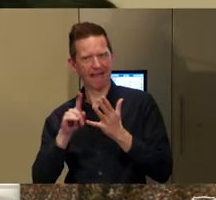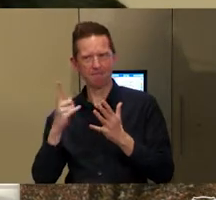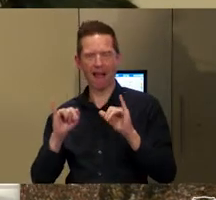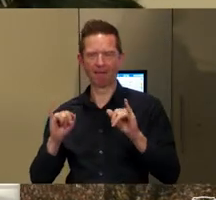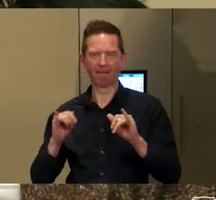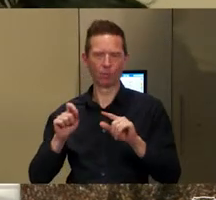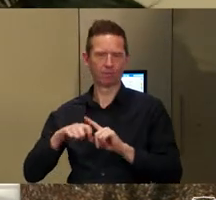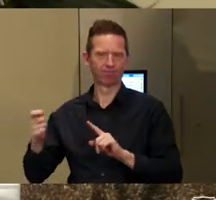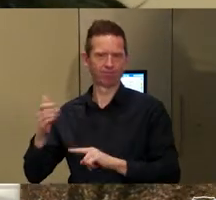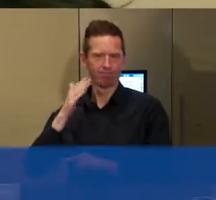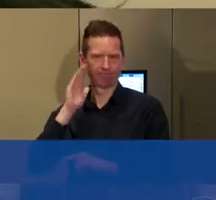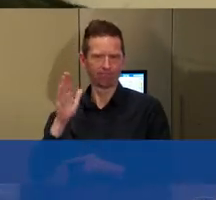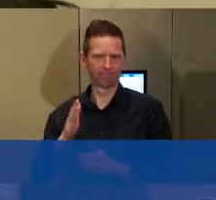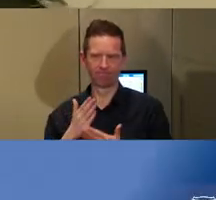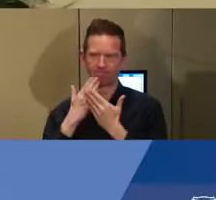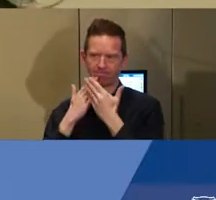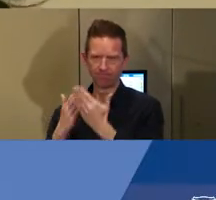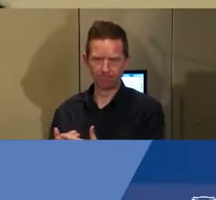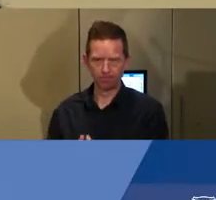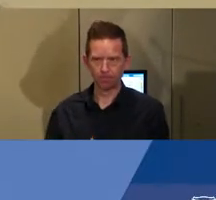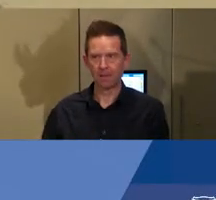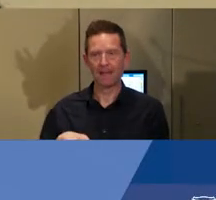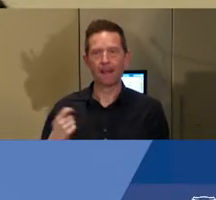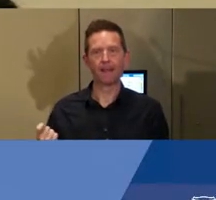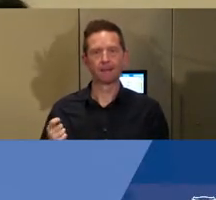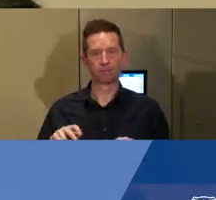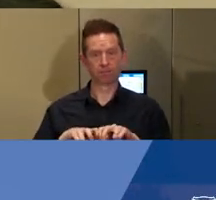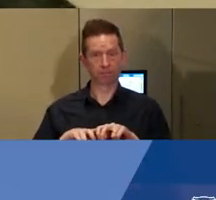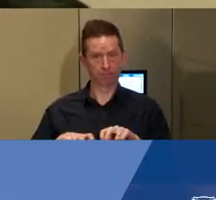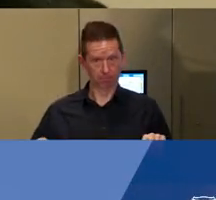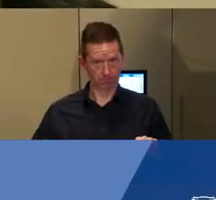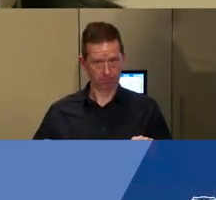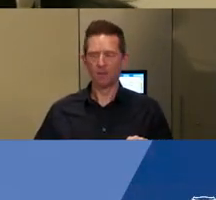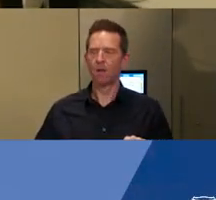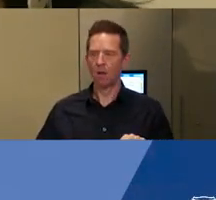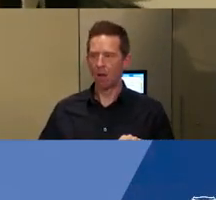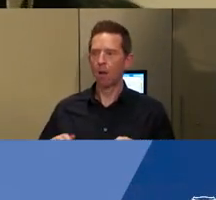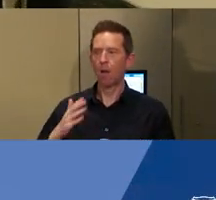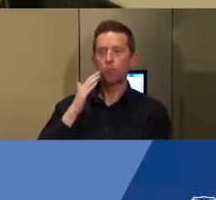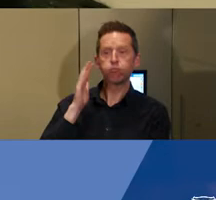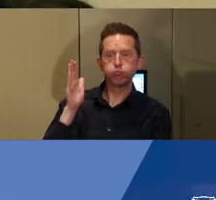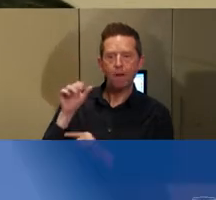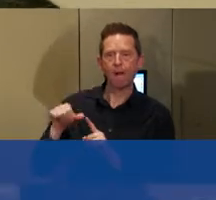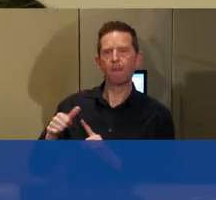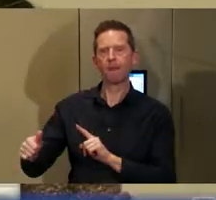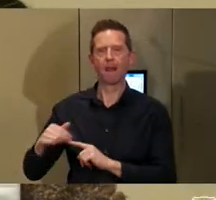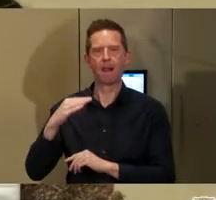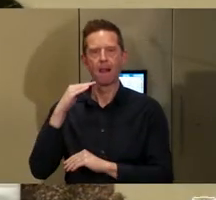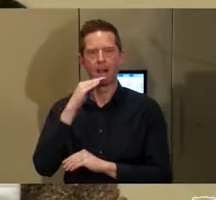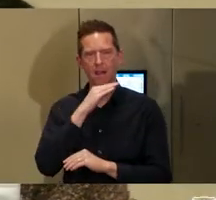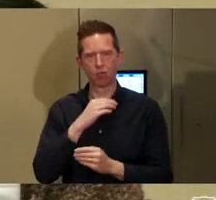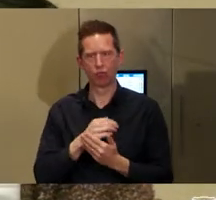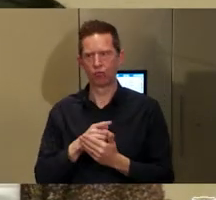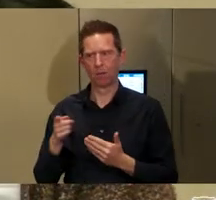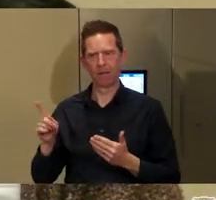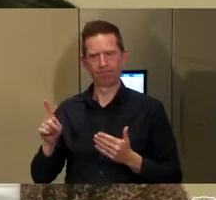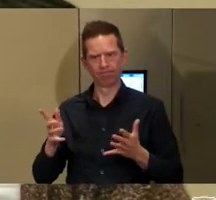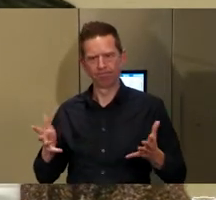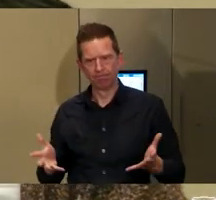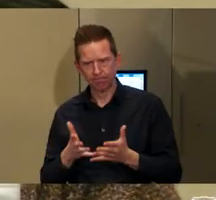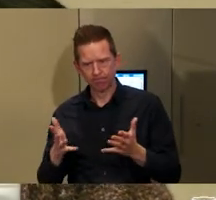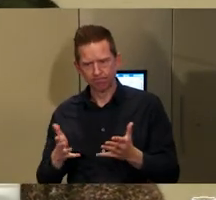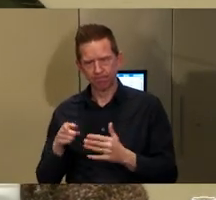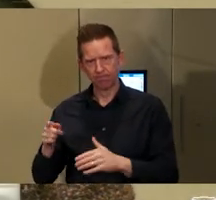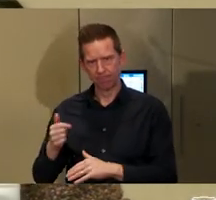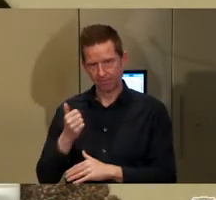Final panel discussion that sits between you and lunch and it's titled Prompting Indigenous Culture, Land and Heritage